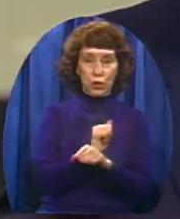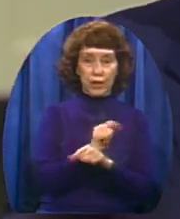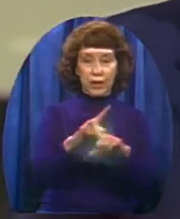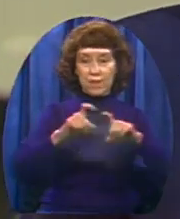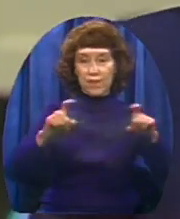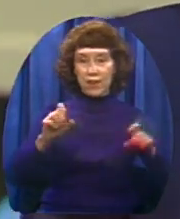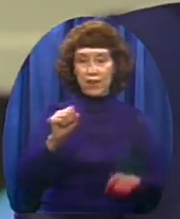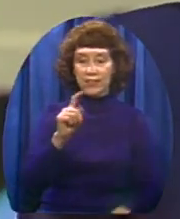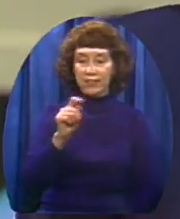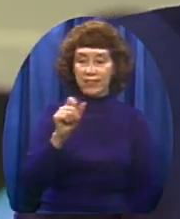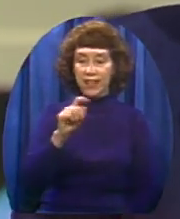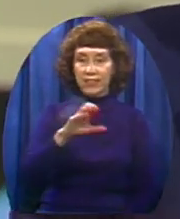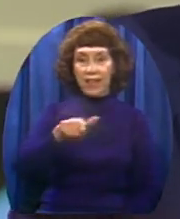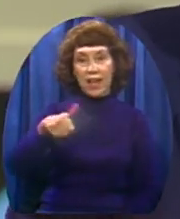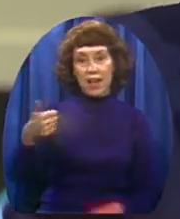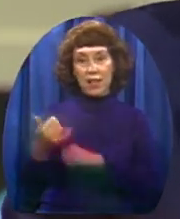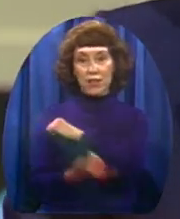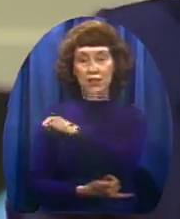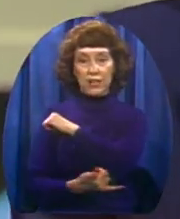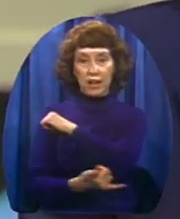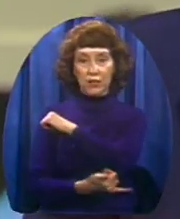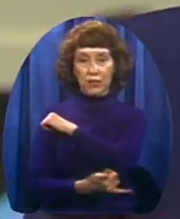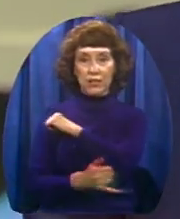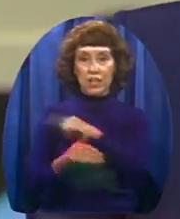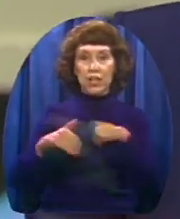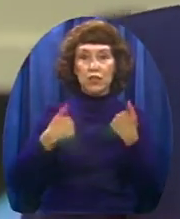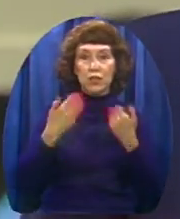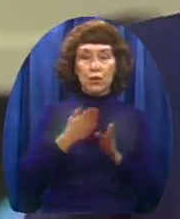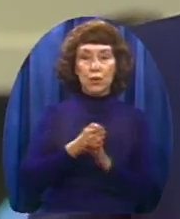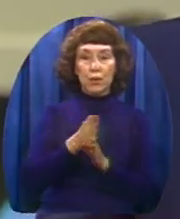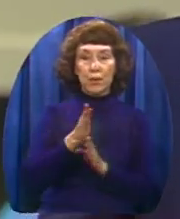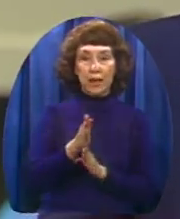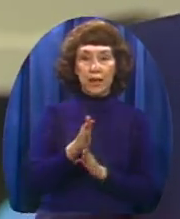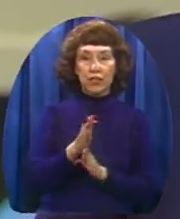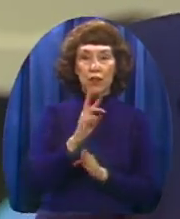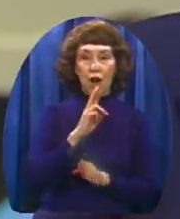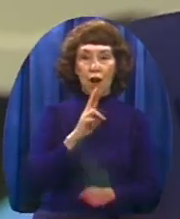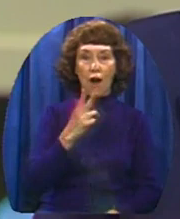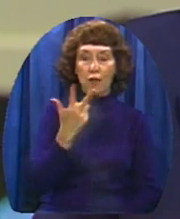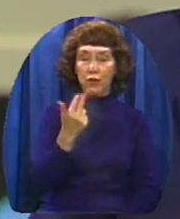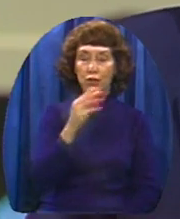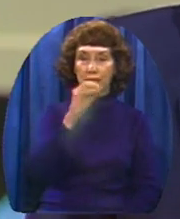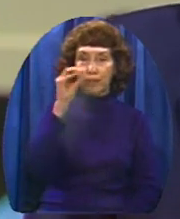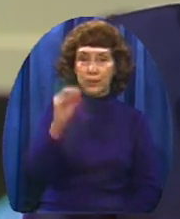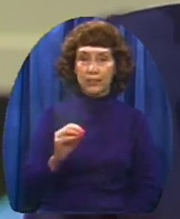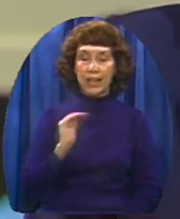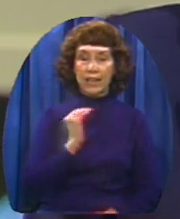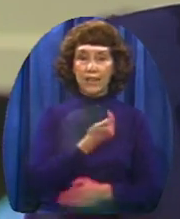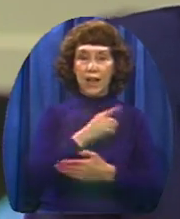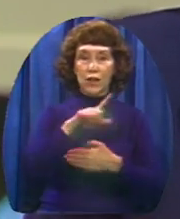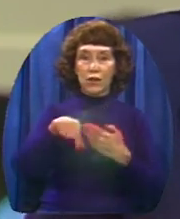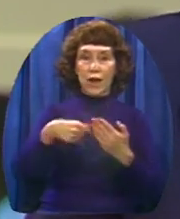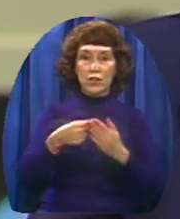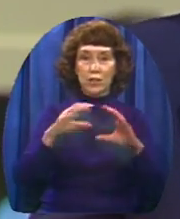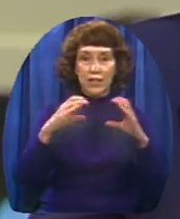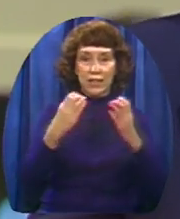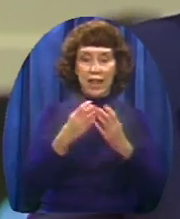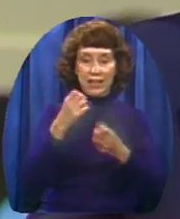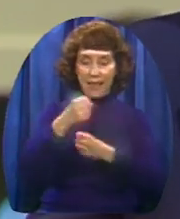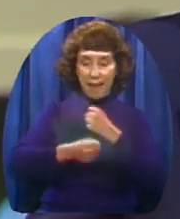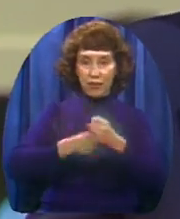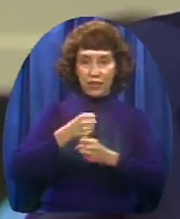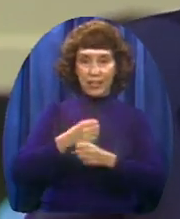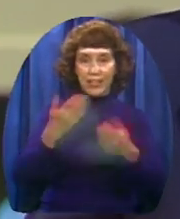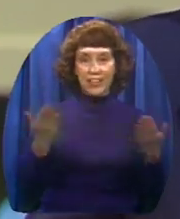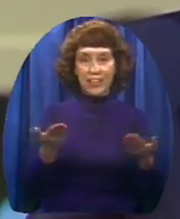the youth majors represent 13% of our graduating class each year at Liberty. So we have a significant